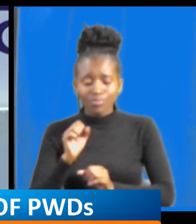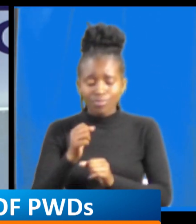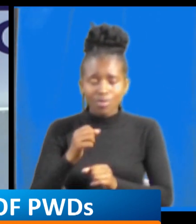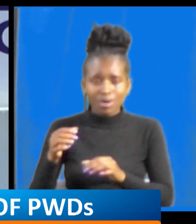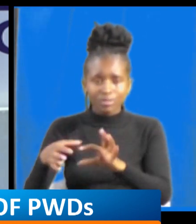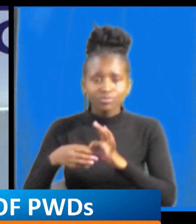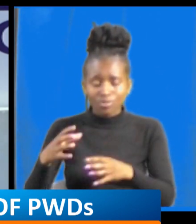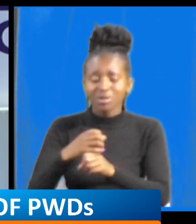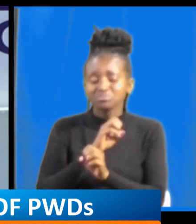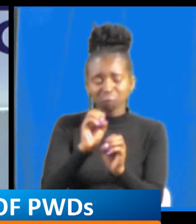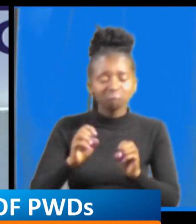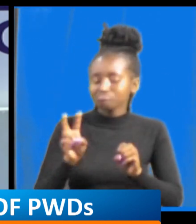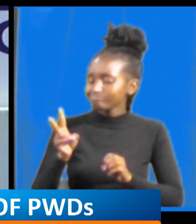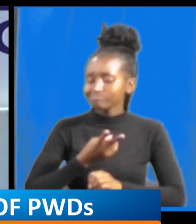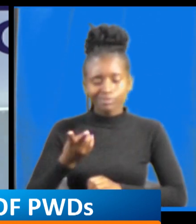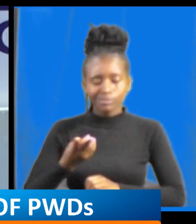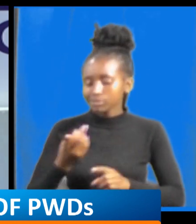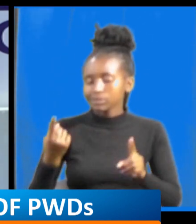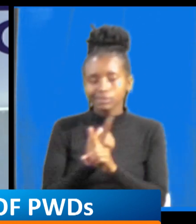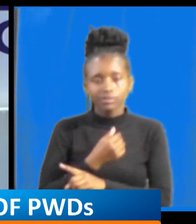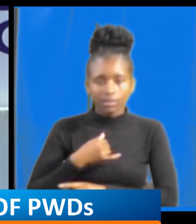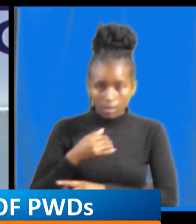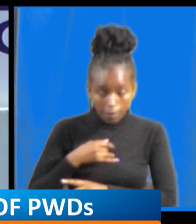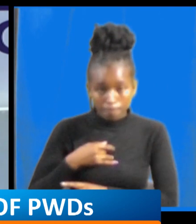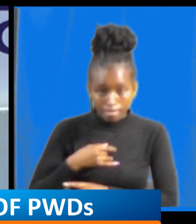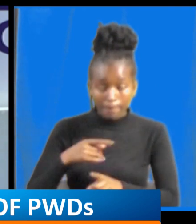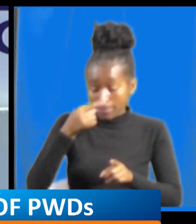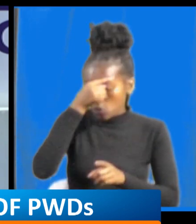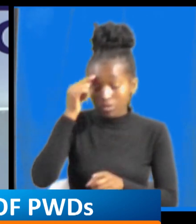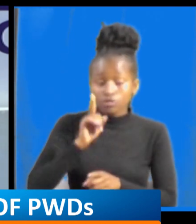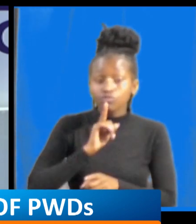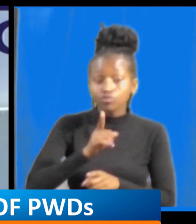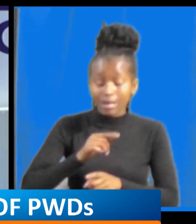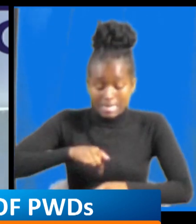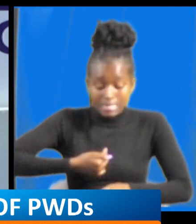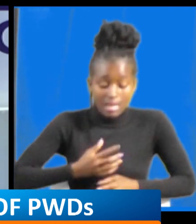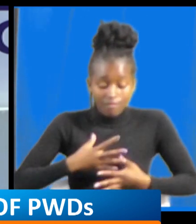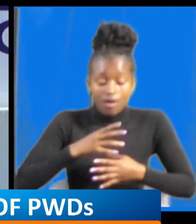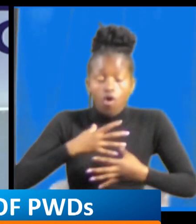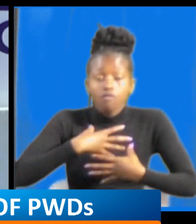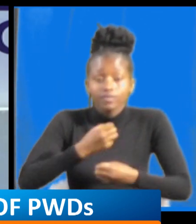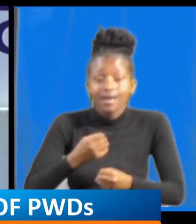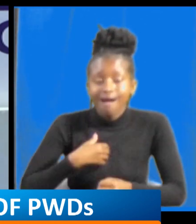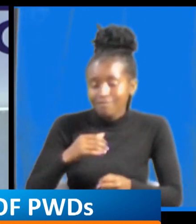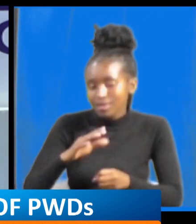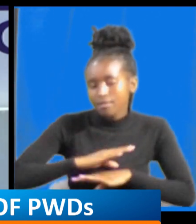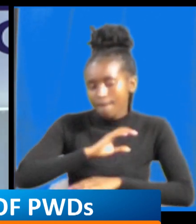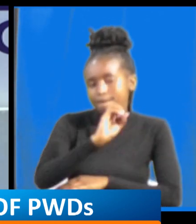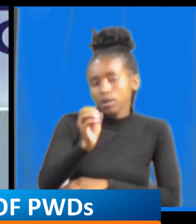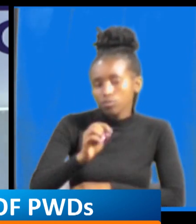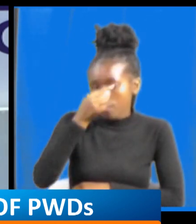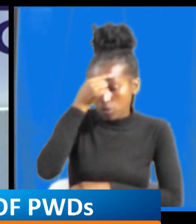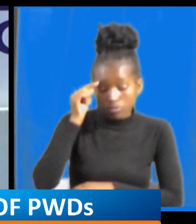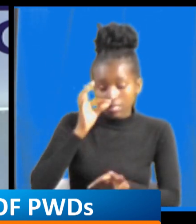that different there is that there is still is not yet you cannot you know when you are born in a